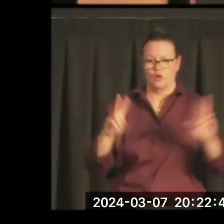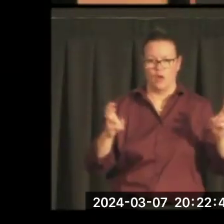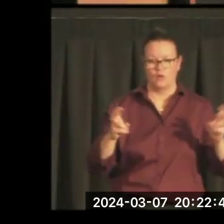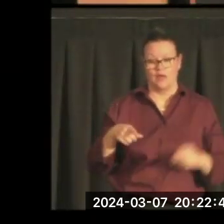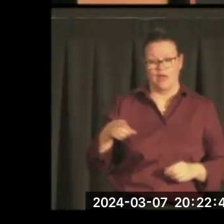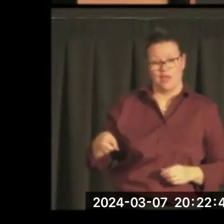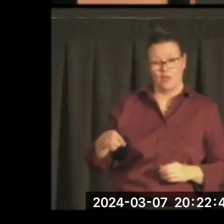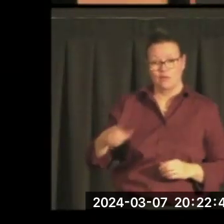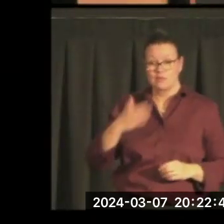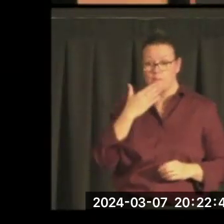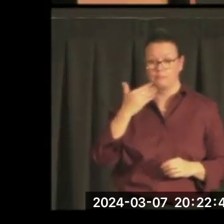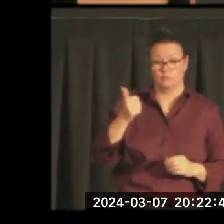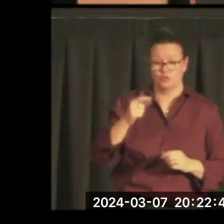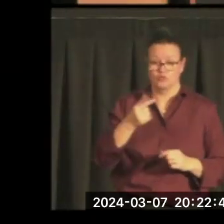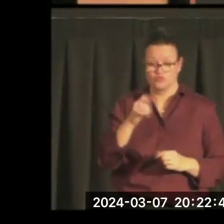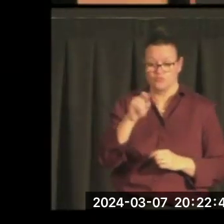met in my life.